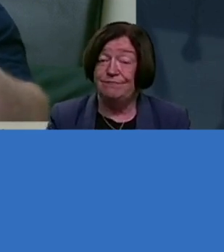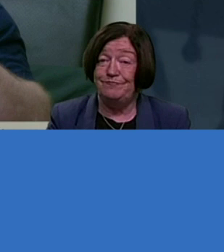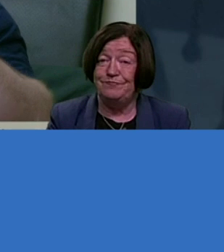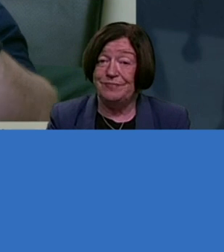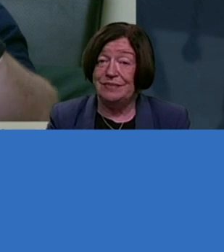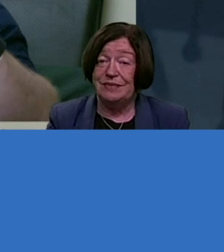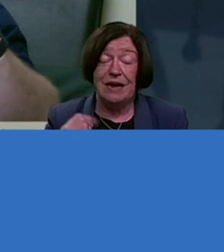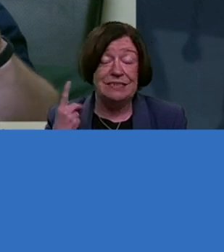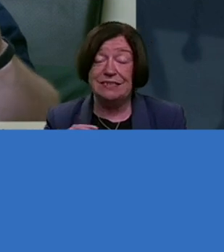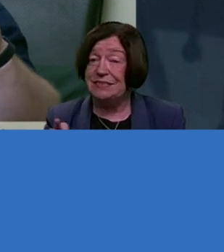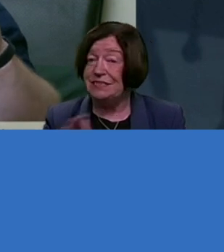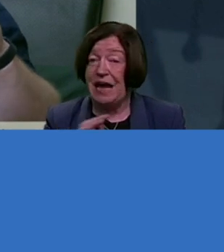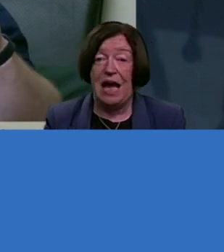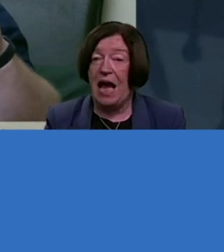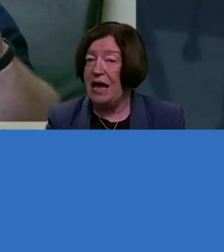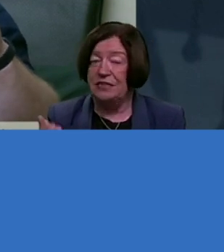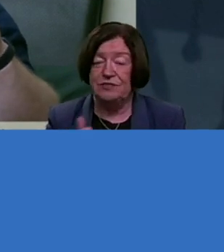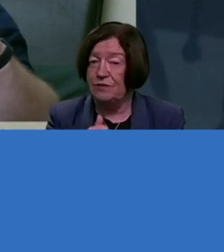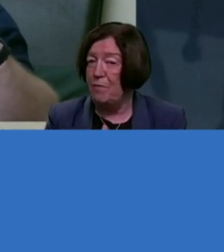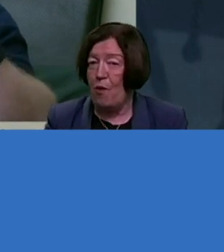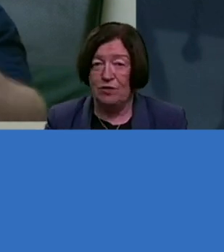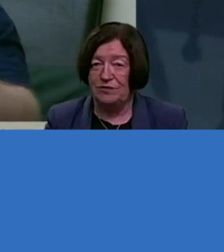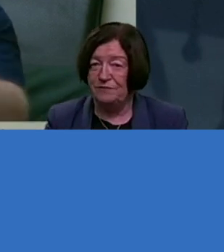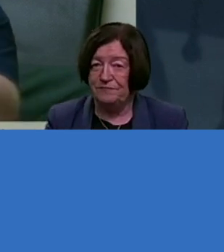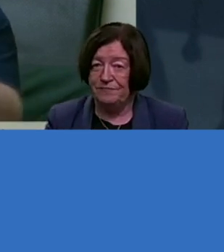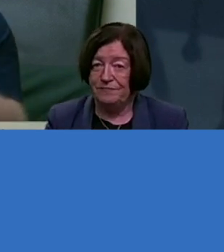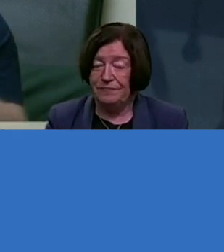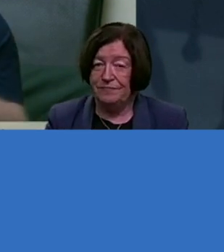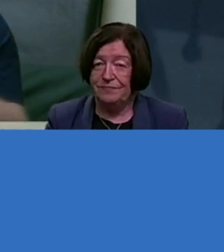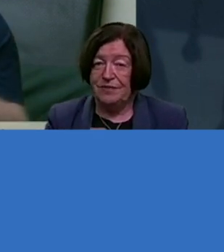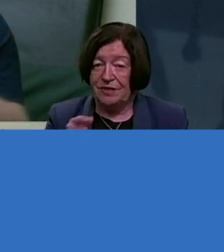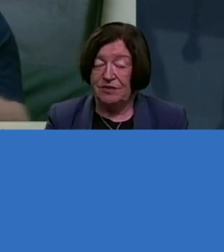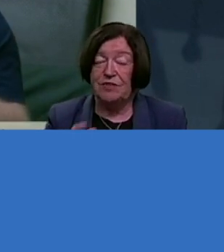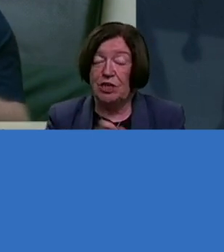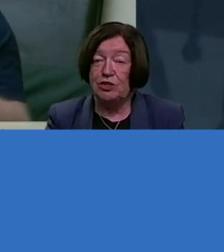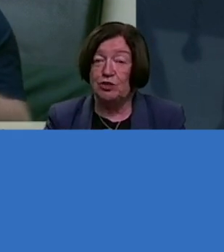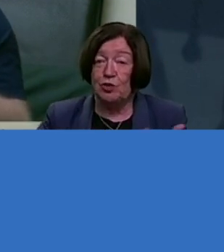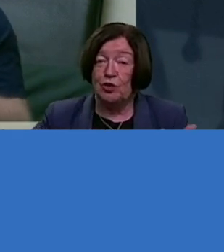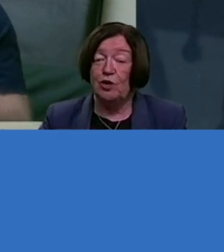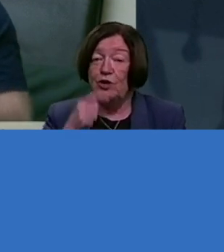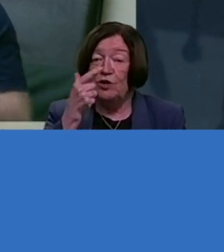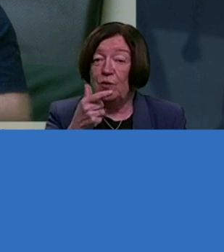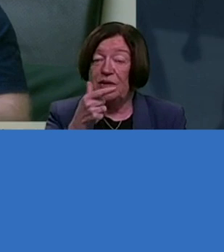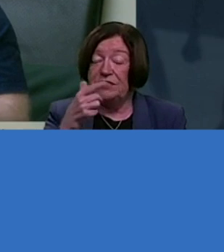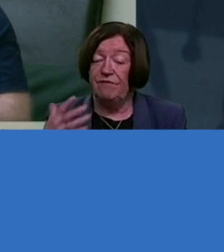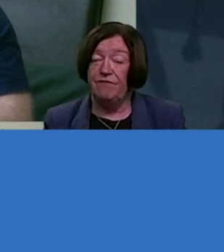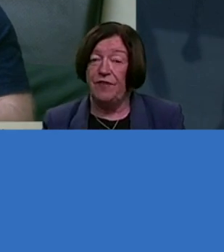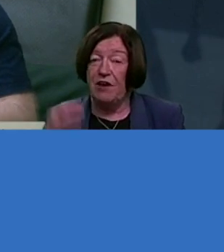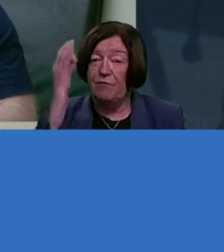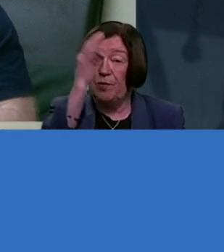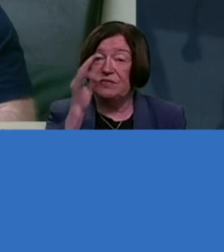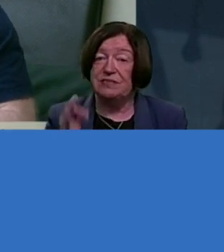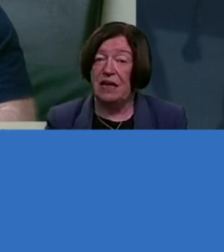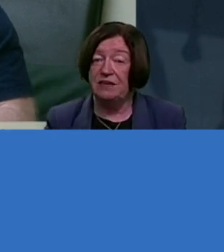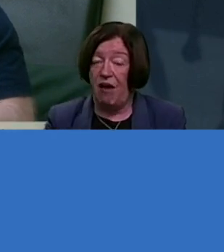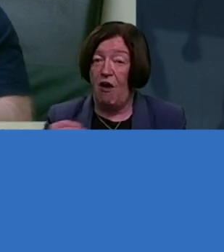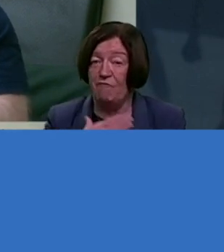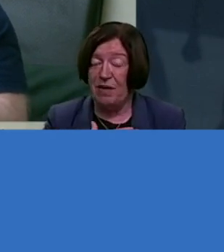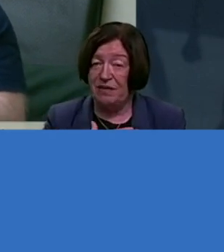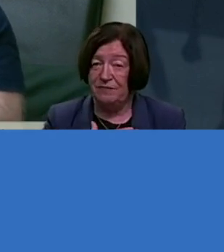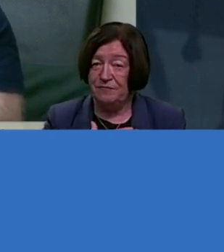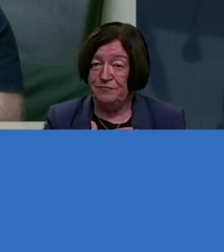didn't get any support because they took 25% off me.